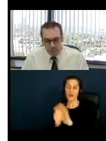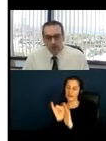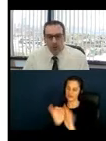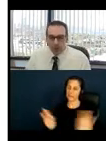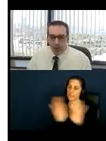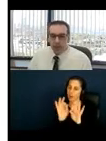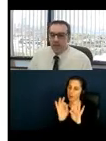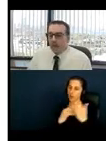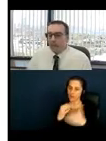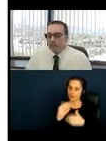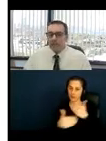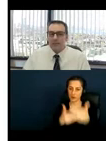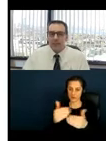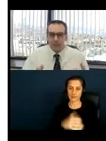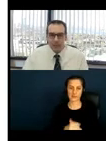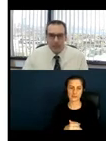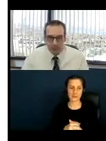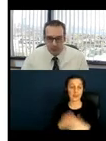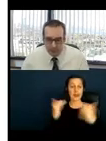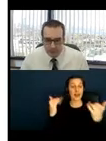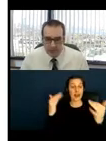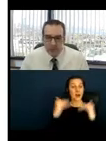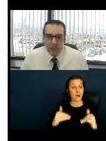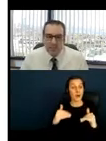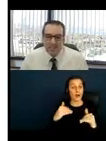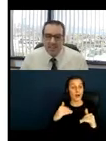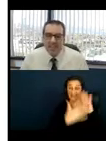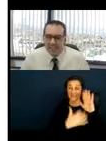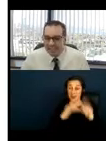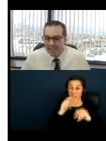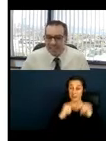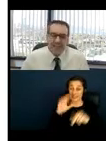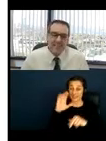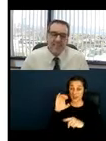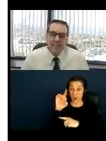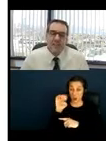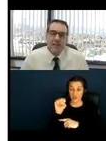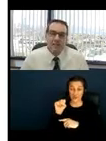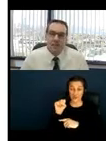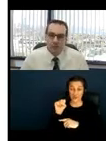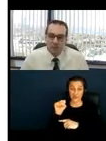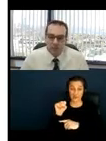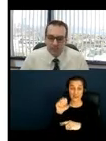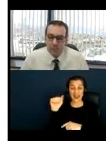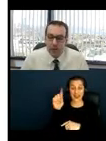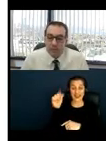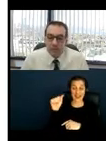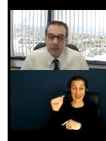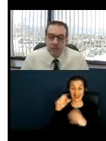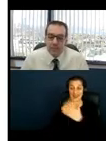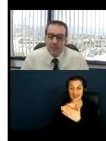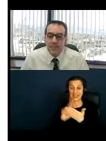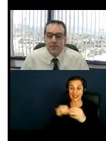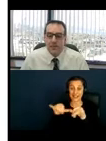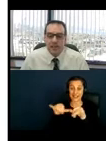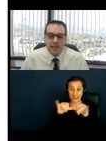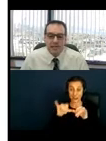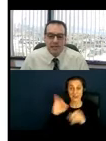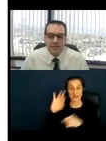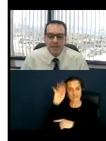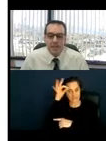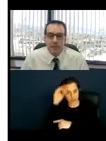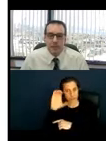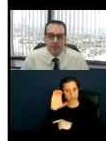Continuing on, looking at now the stuff that looks like building codes, the 2010 ADA design standards are federal civil rights regulations that address